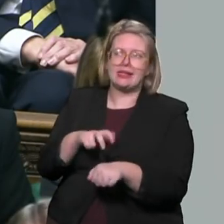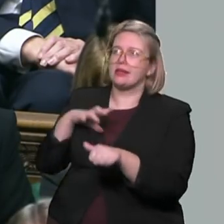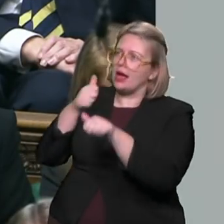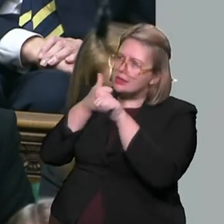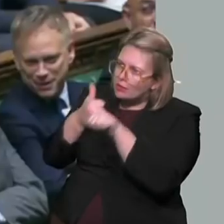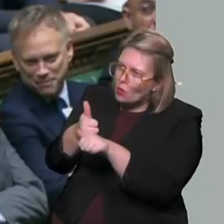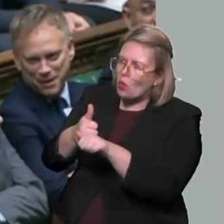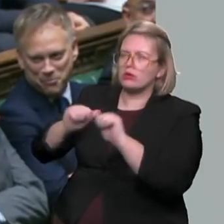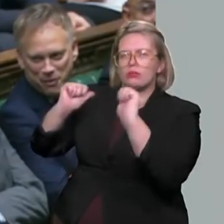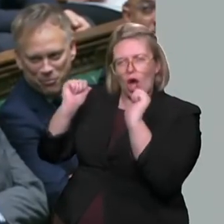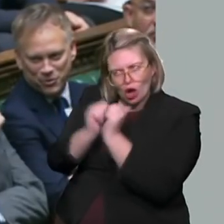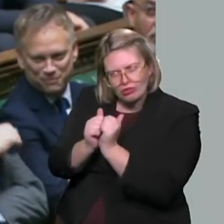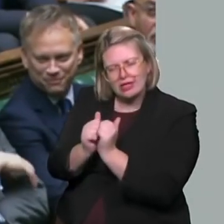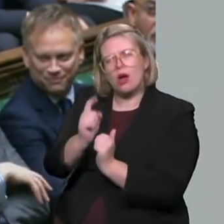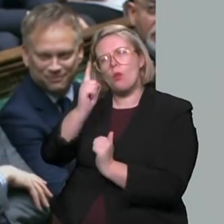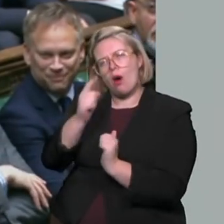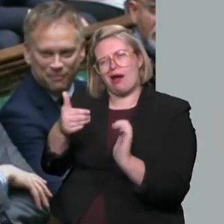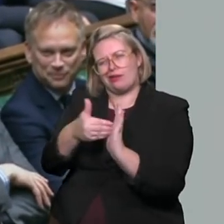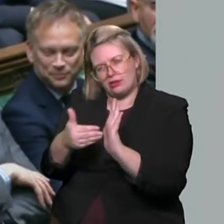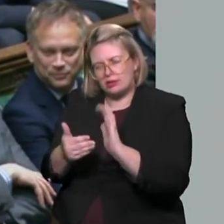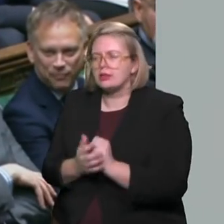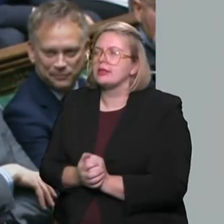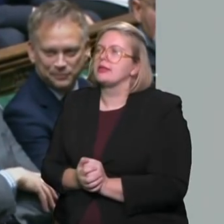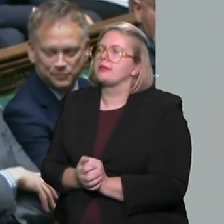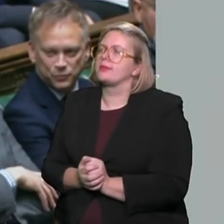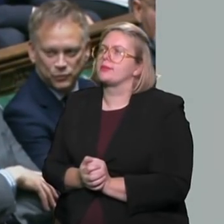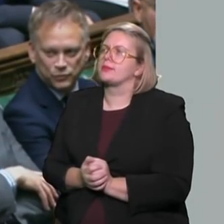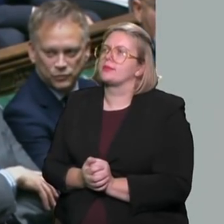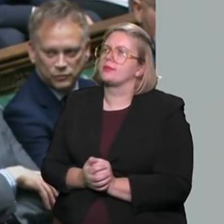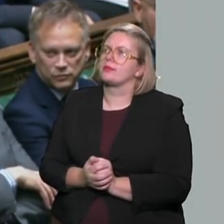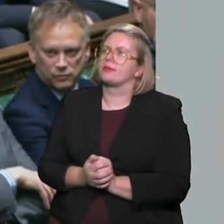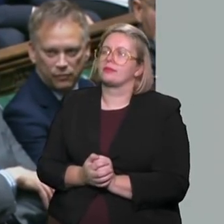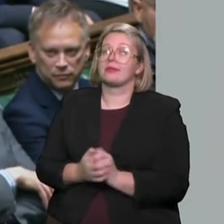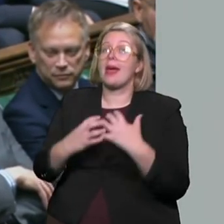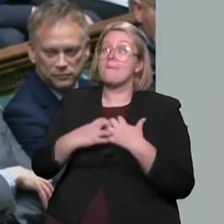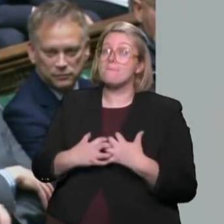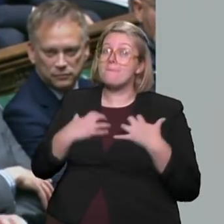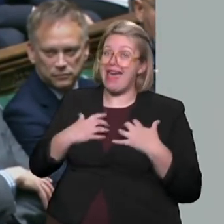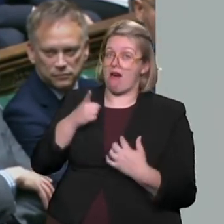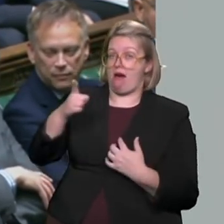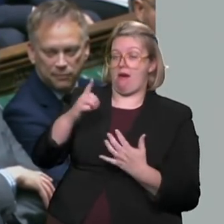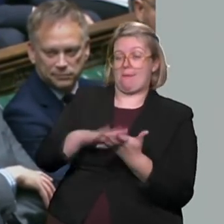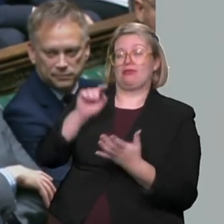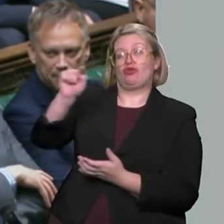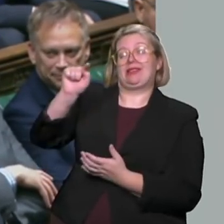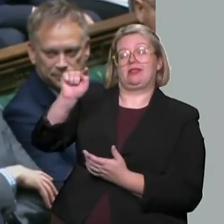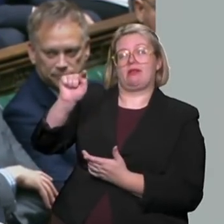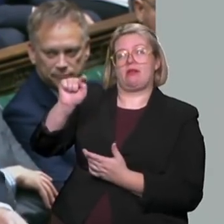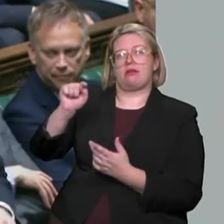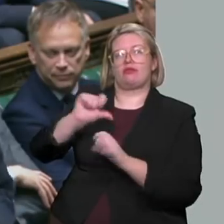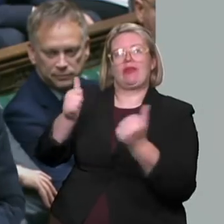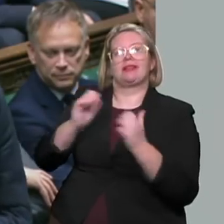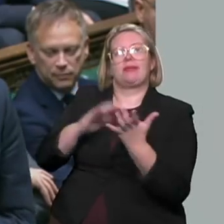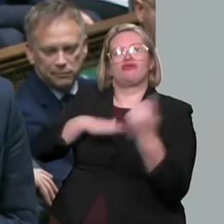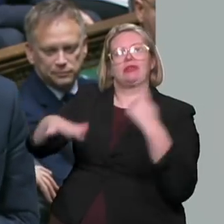my hon. Friend says. I would just say one thing, Mr Speaker. It is the responsibility of the Mayor of Greater Manchester to ensure